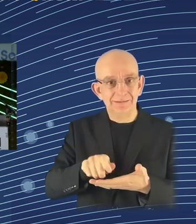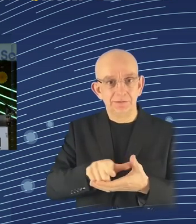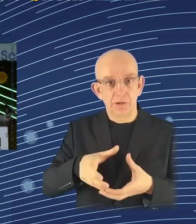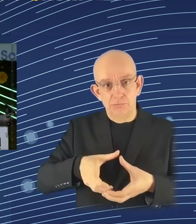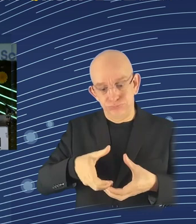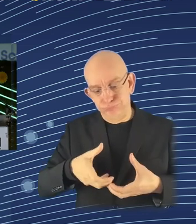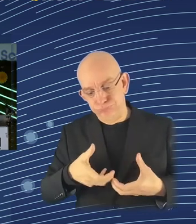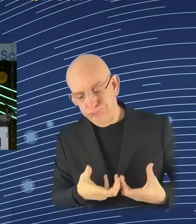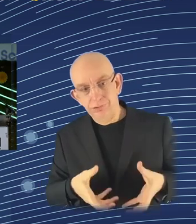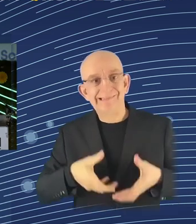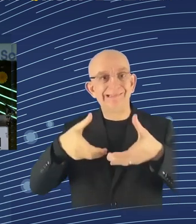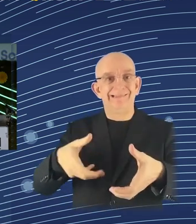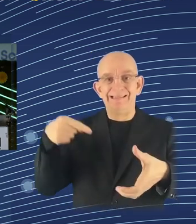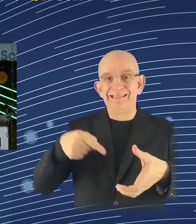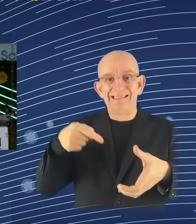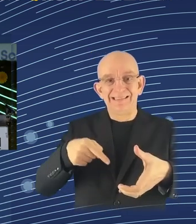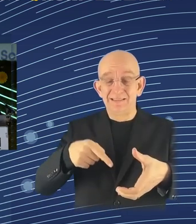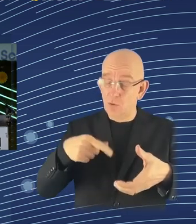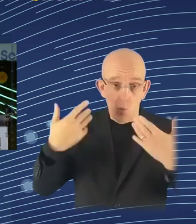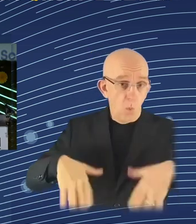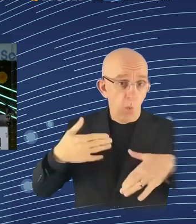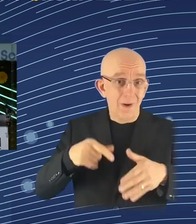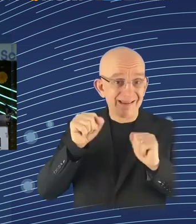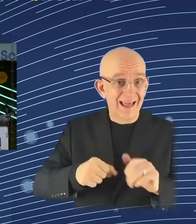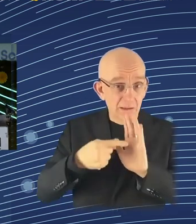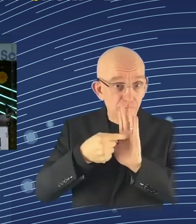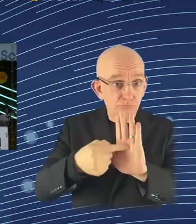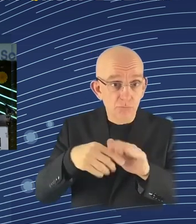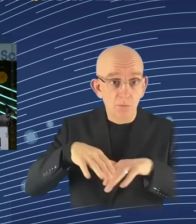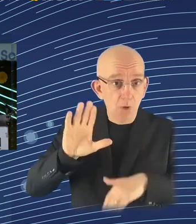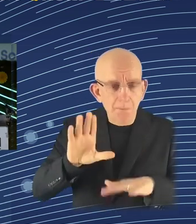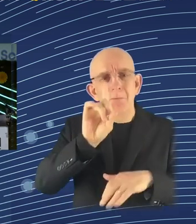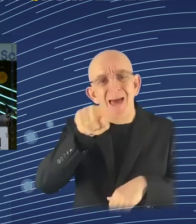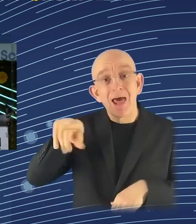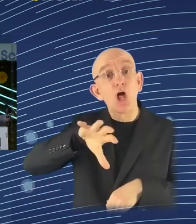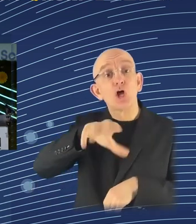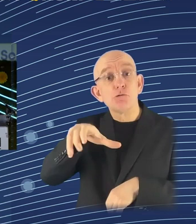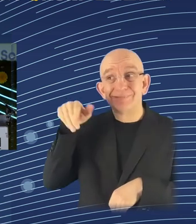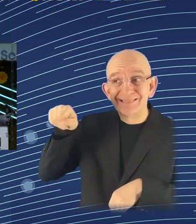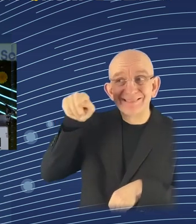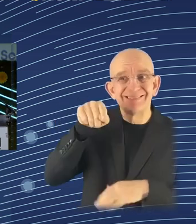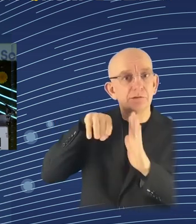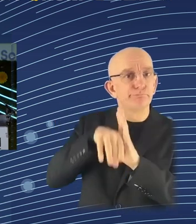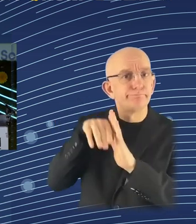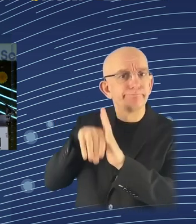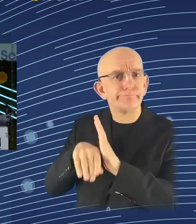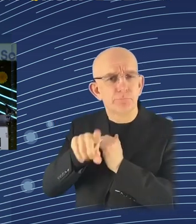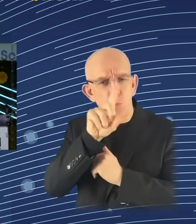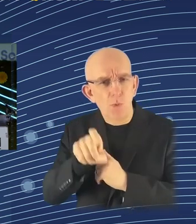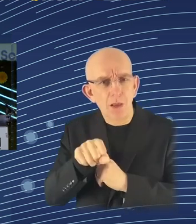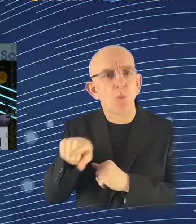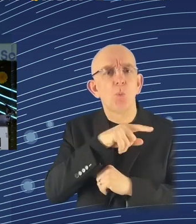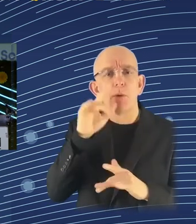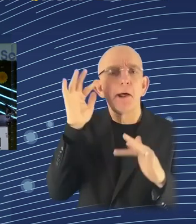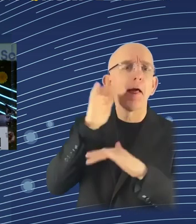fail? So don't speculate about where jobs are going to come from. Don't say that there will be no jobs. There will be jobs